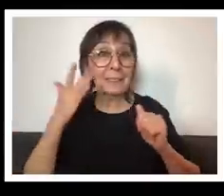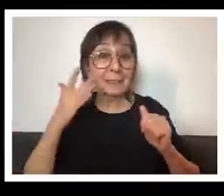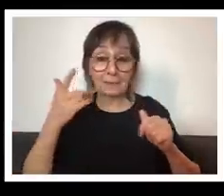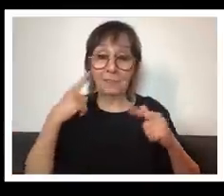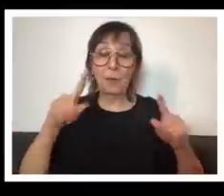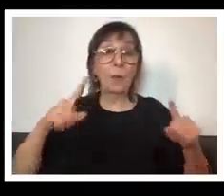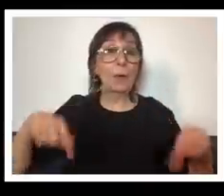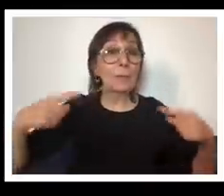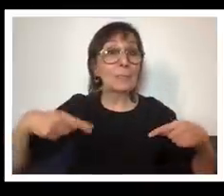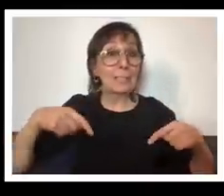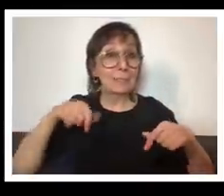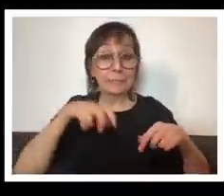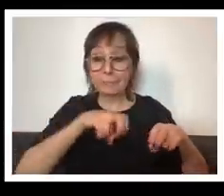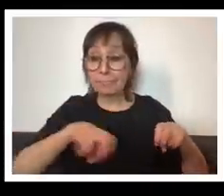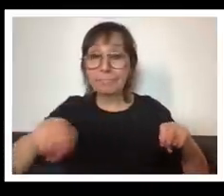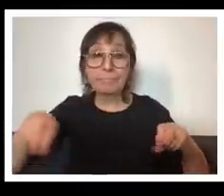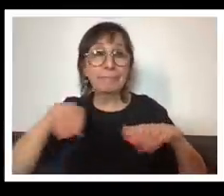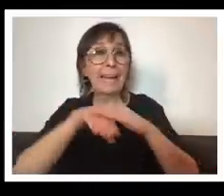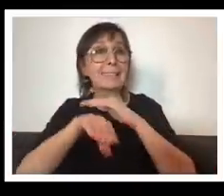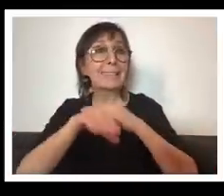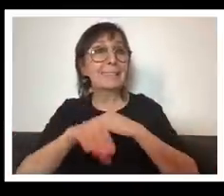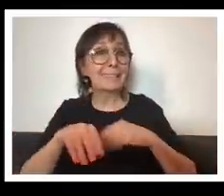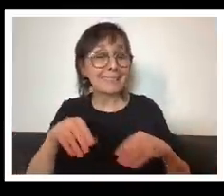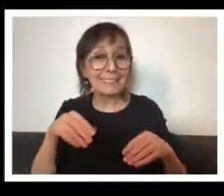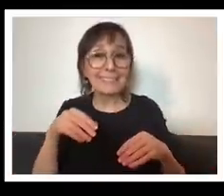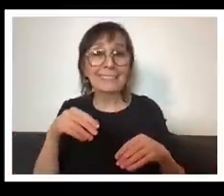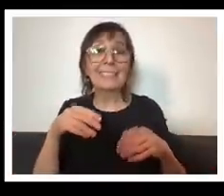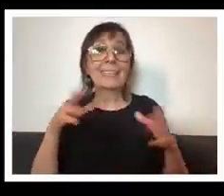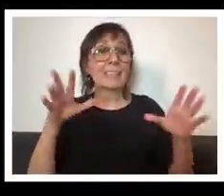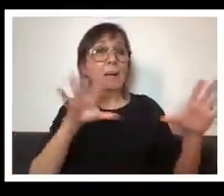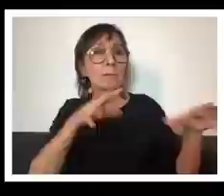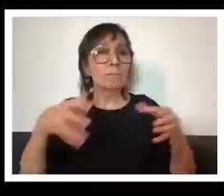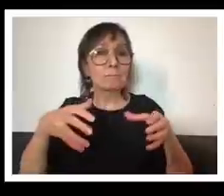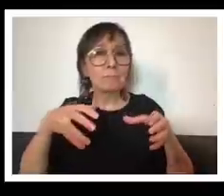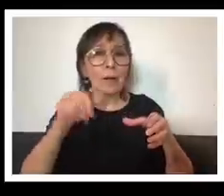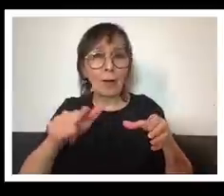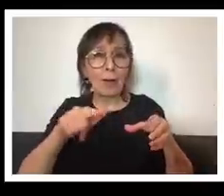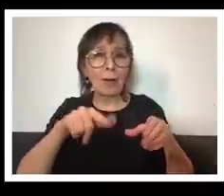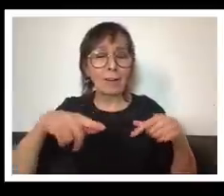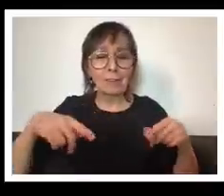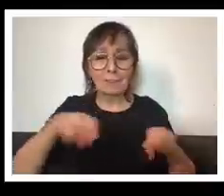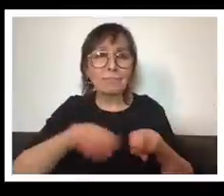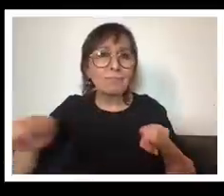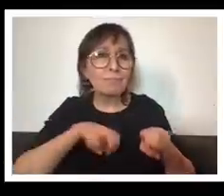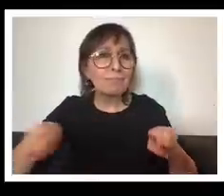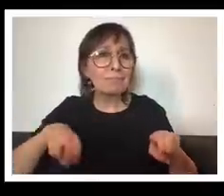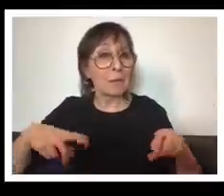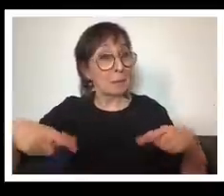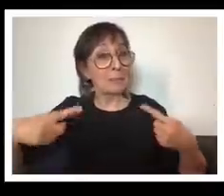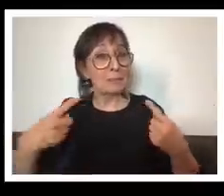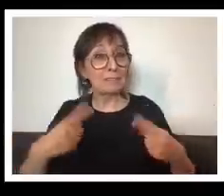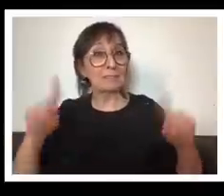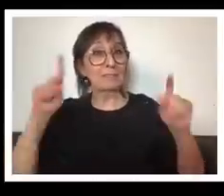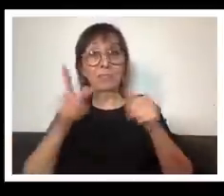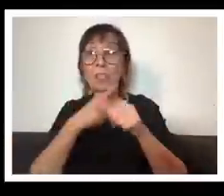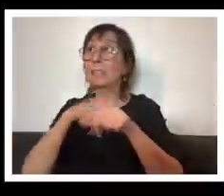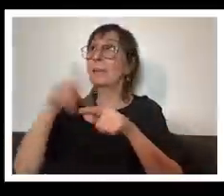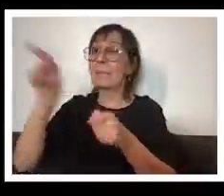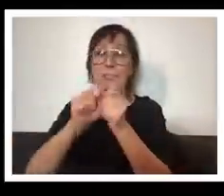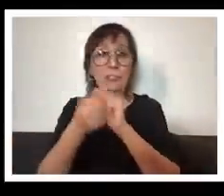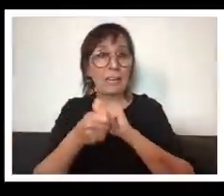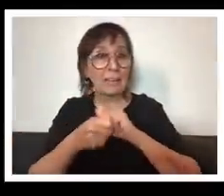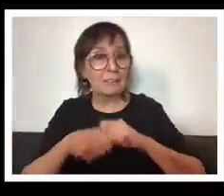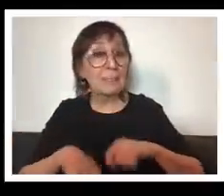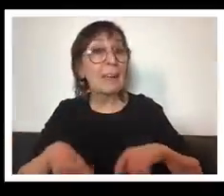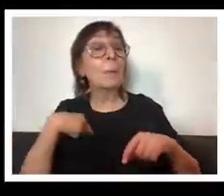a whole group of wheelchair users um in an entourage sitting together you know for the first time and then we went up on stage and it